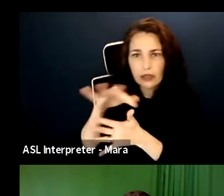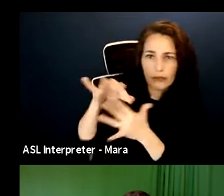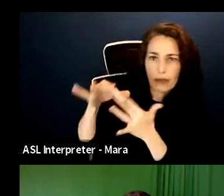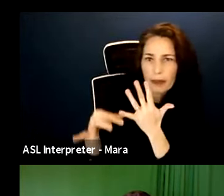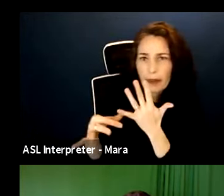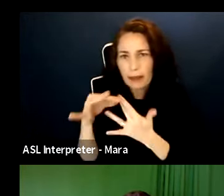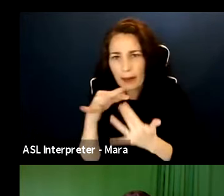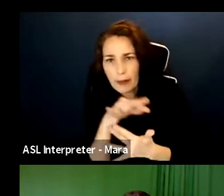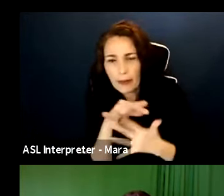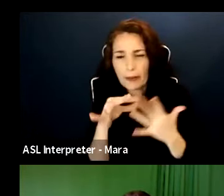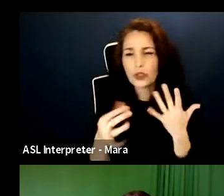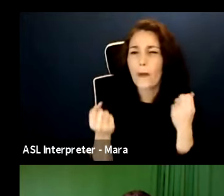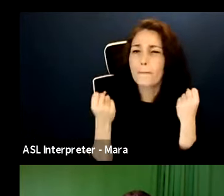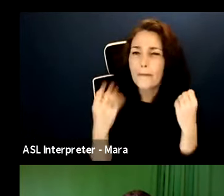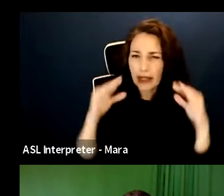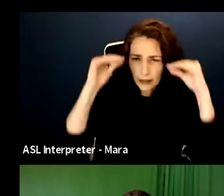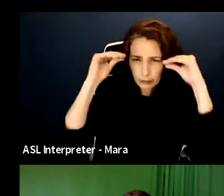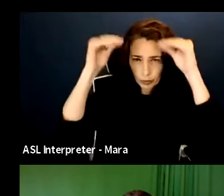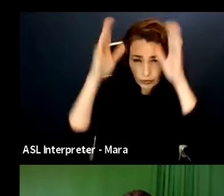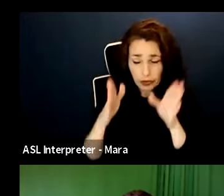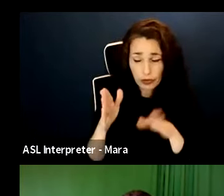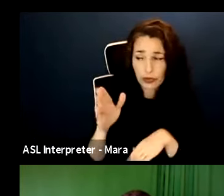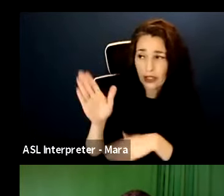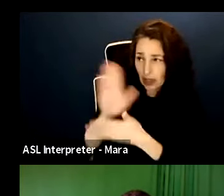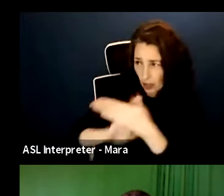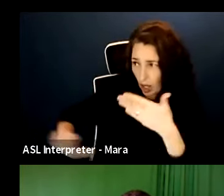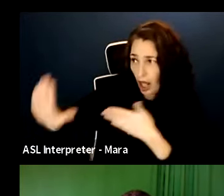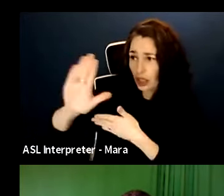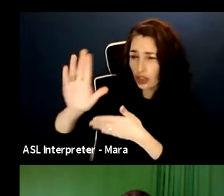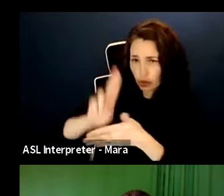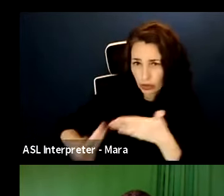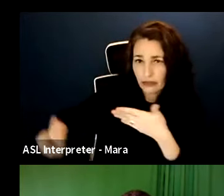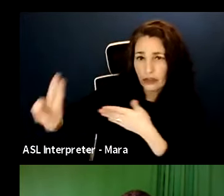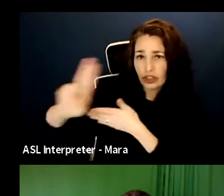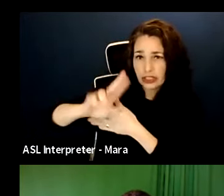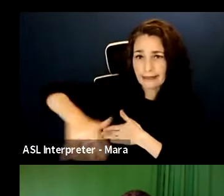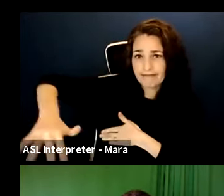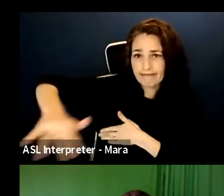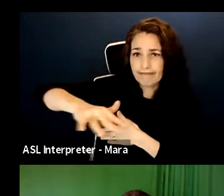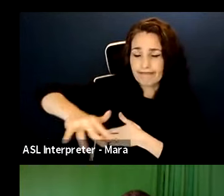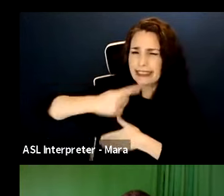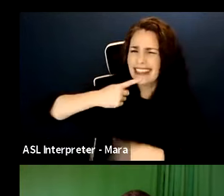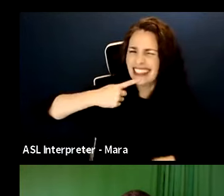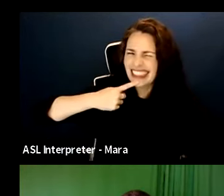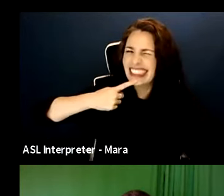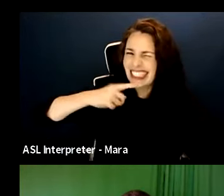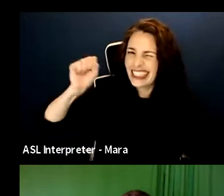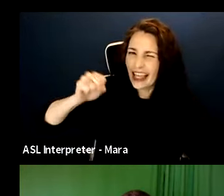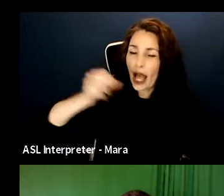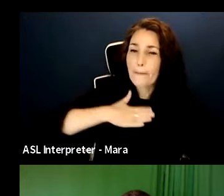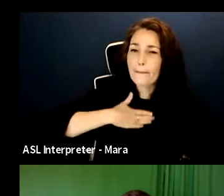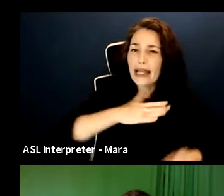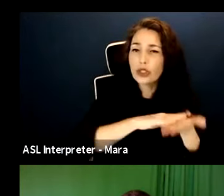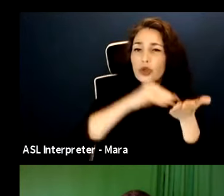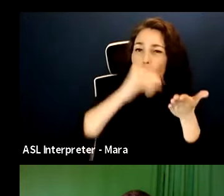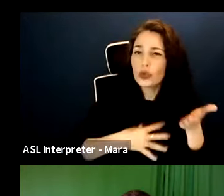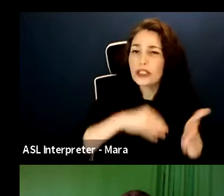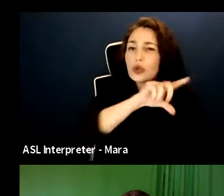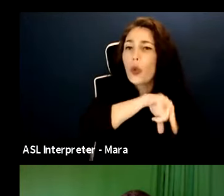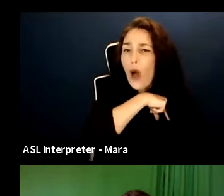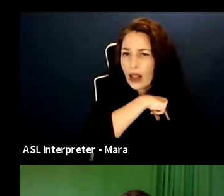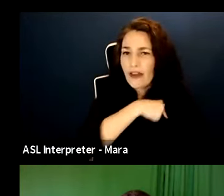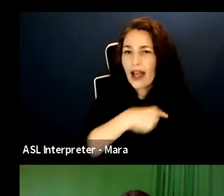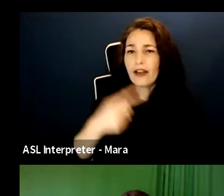the college space and the university space who say, you know what, I think even though my students will qualify to use a micro,